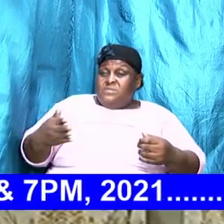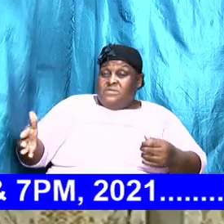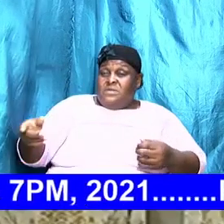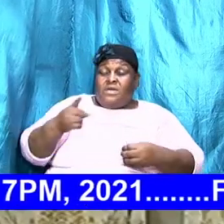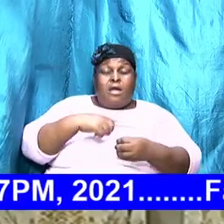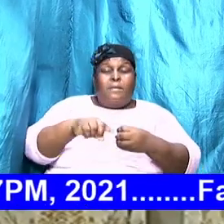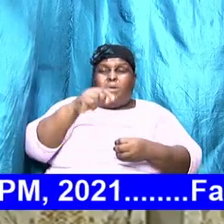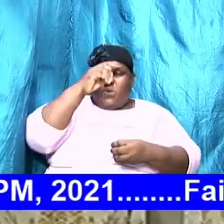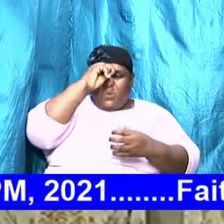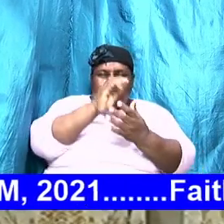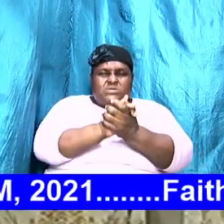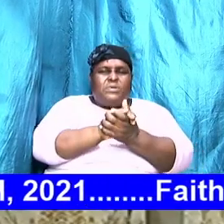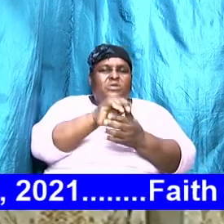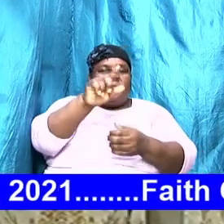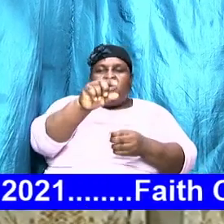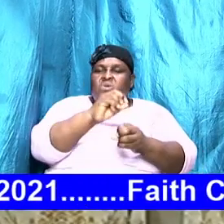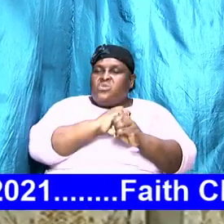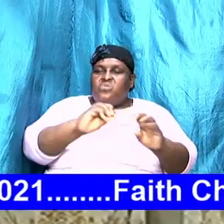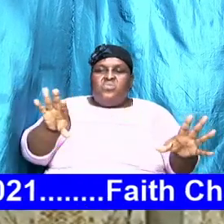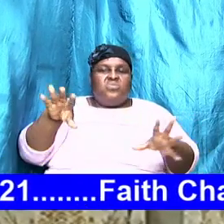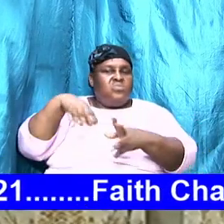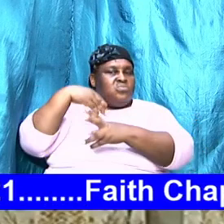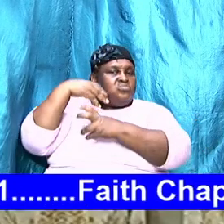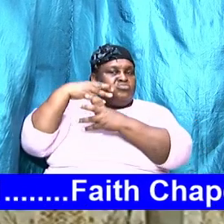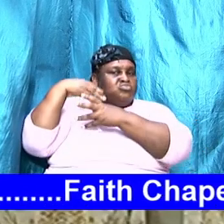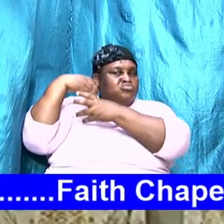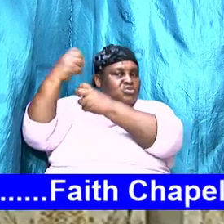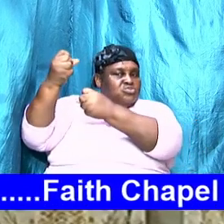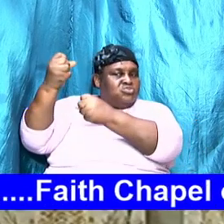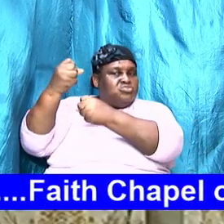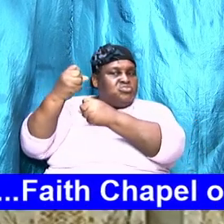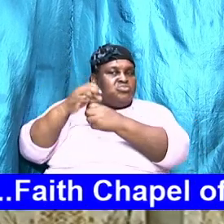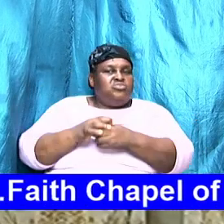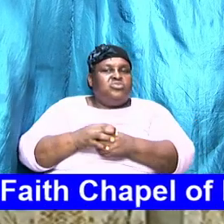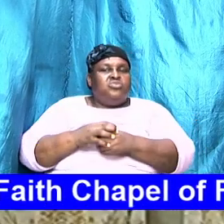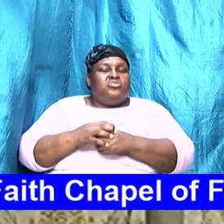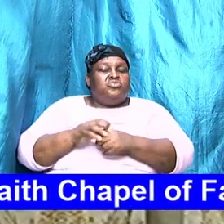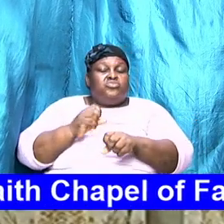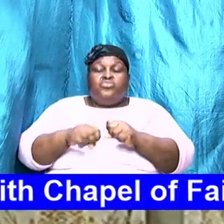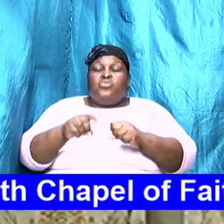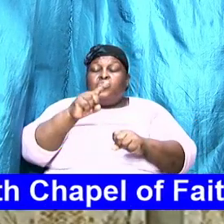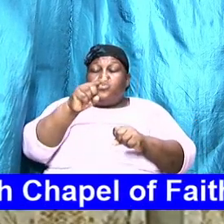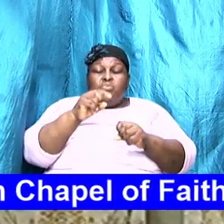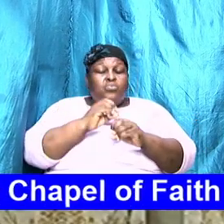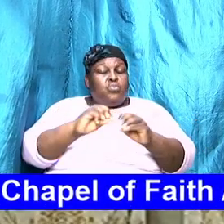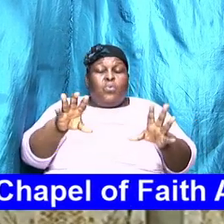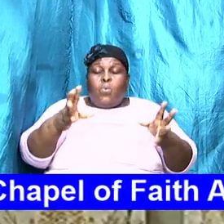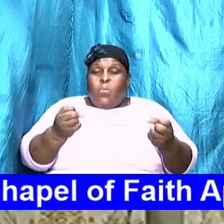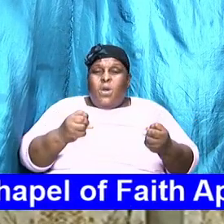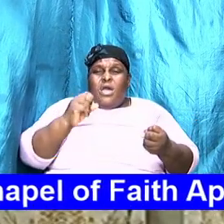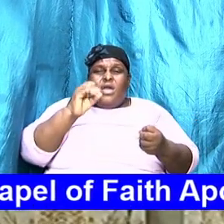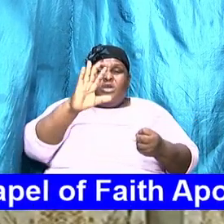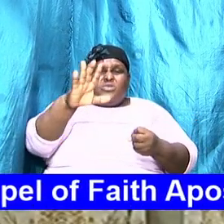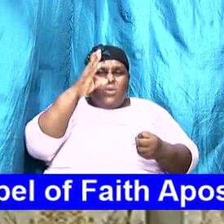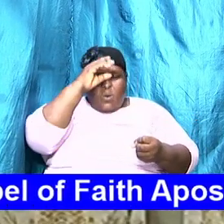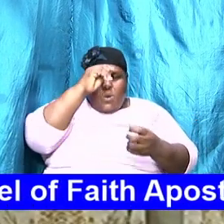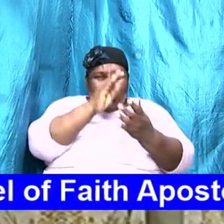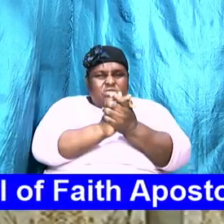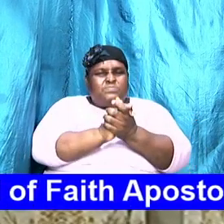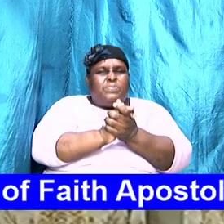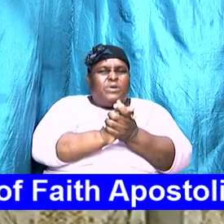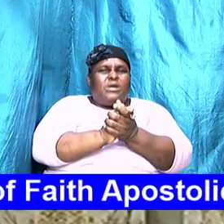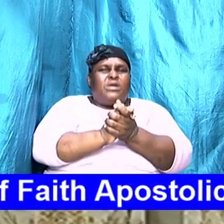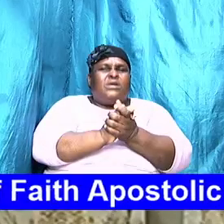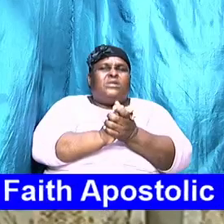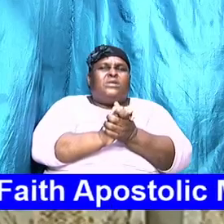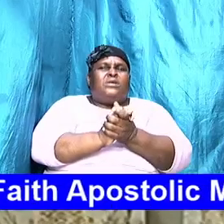trust you don't want him to have that information and therefore I will not tell him you there